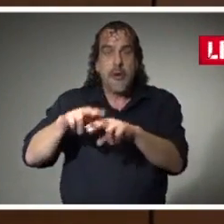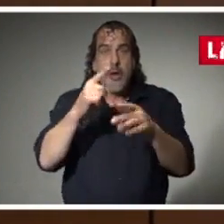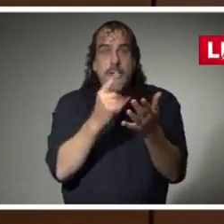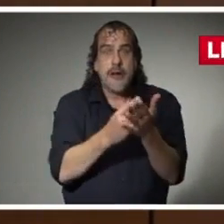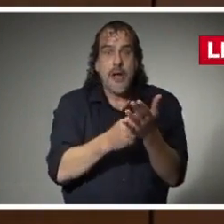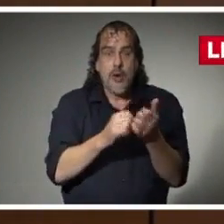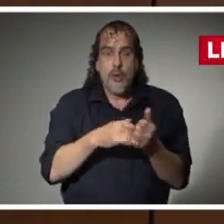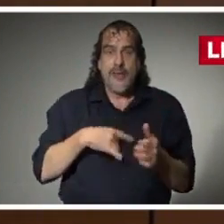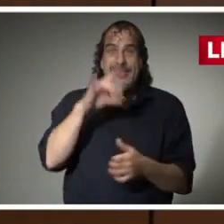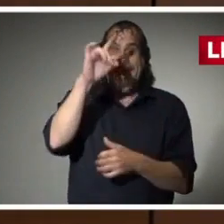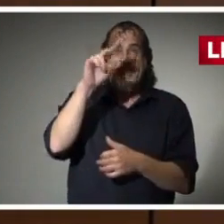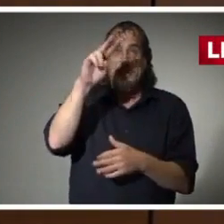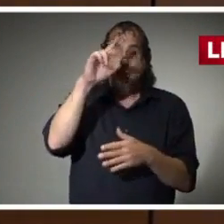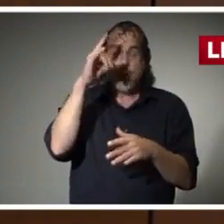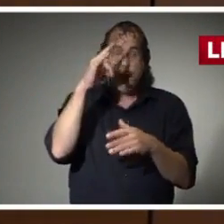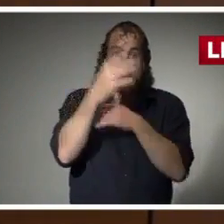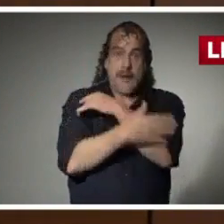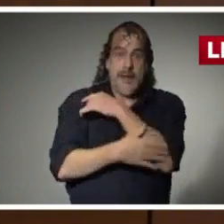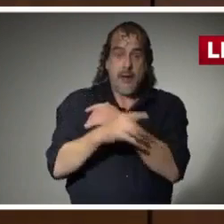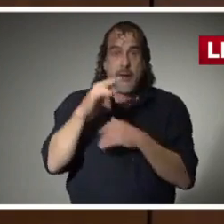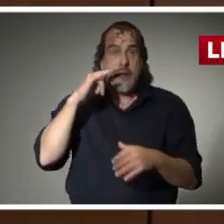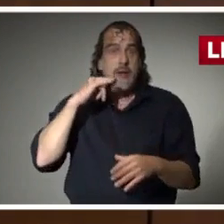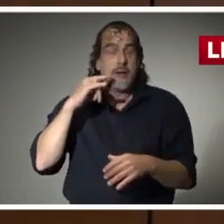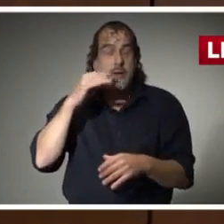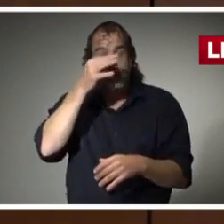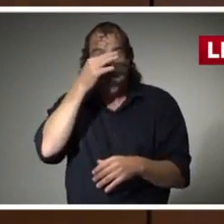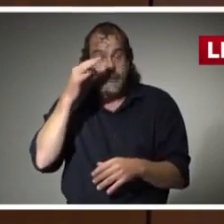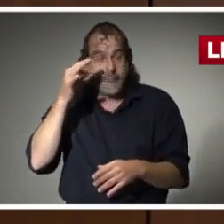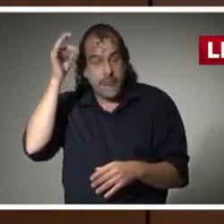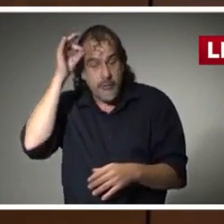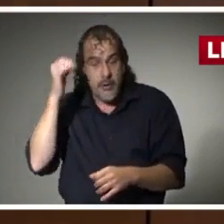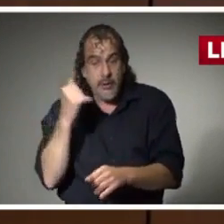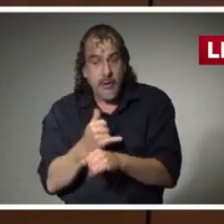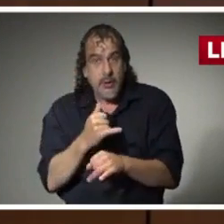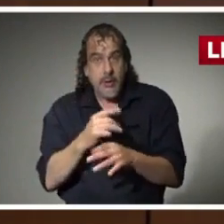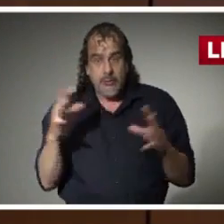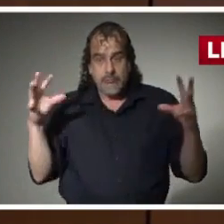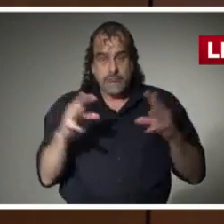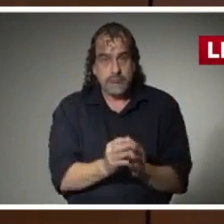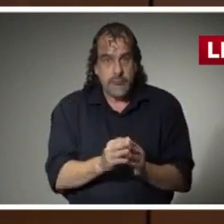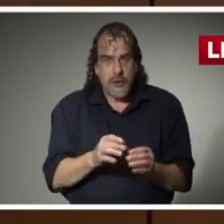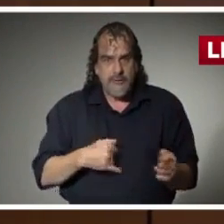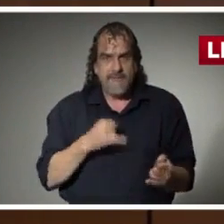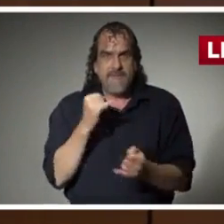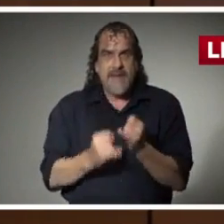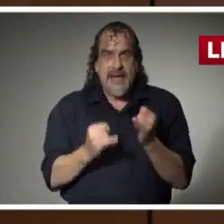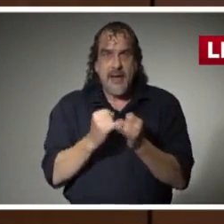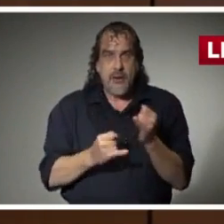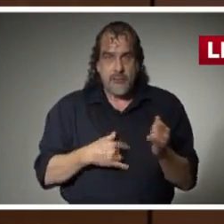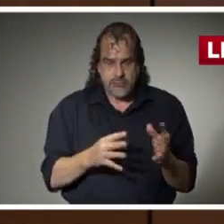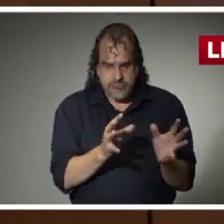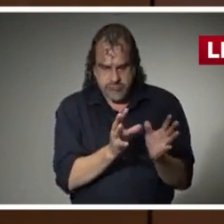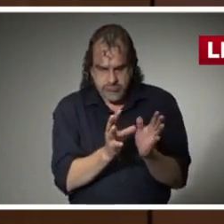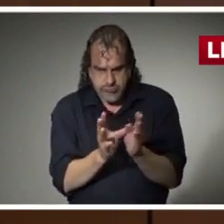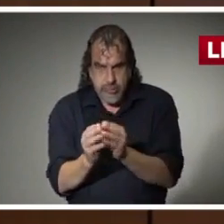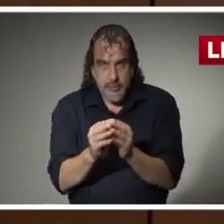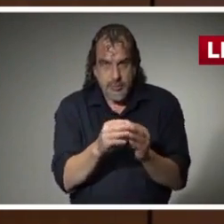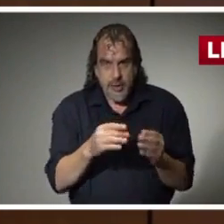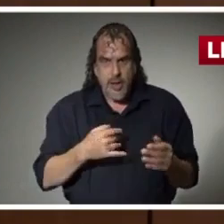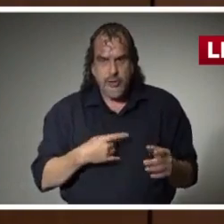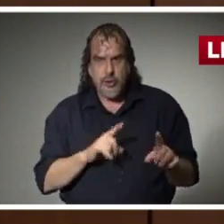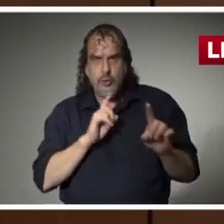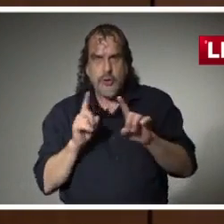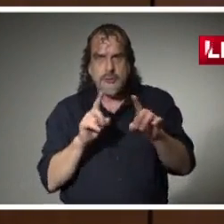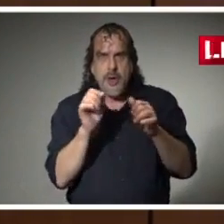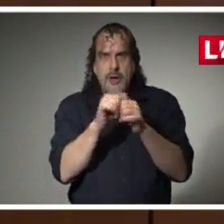band Choctaw Indians this weekend on Saturday to discuss final preparations and operating and responding to hurricanes